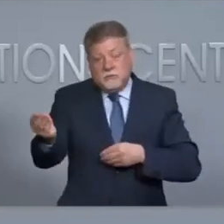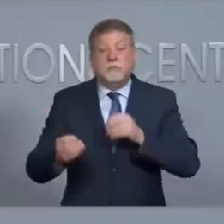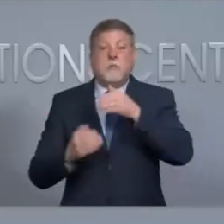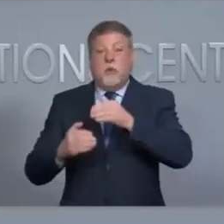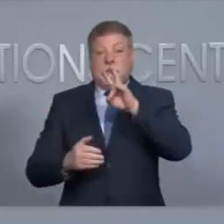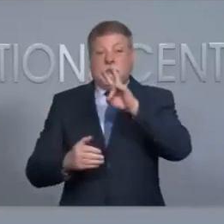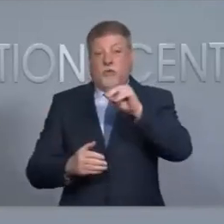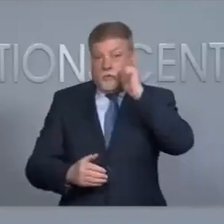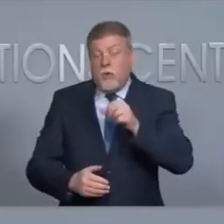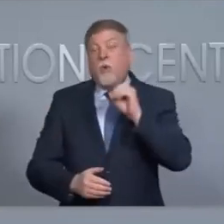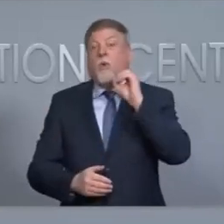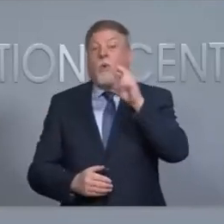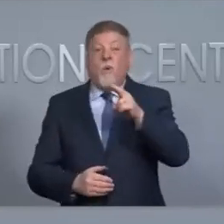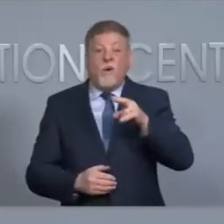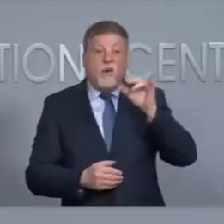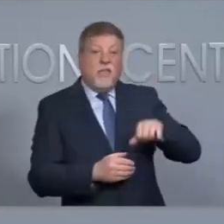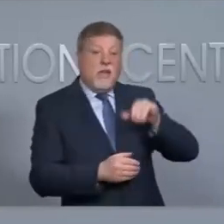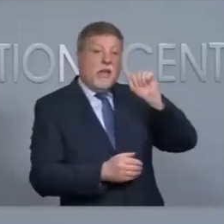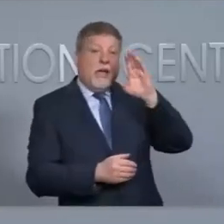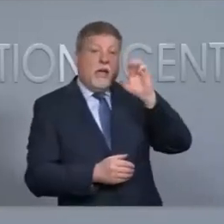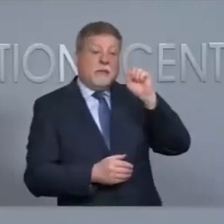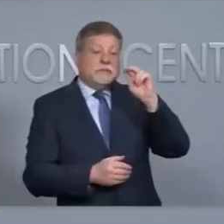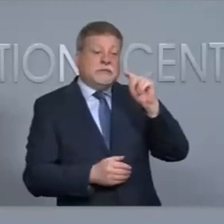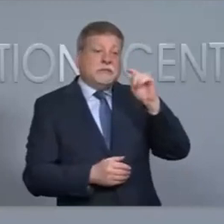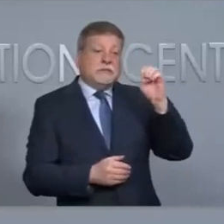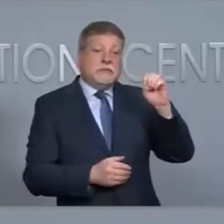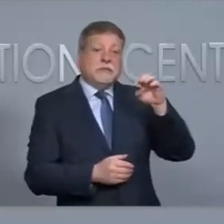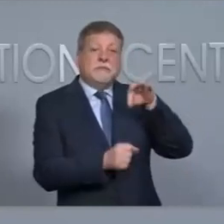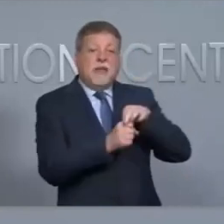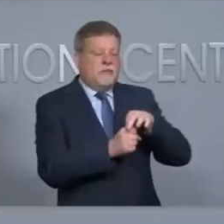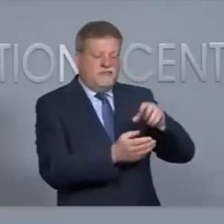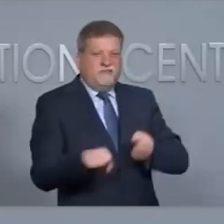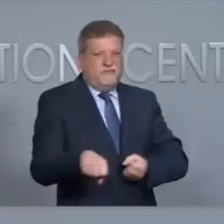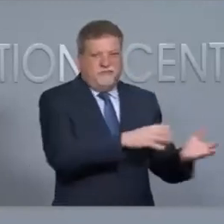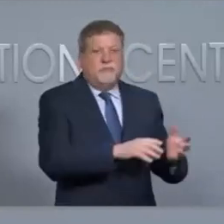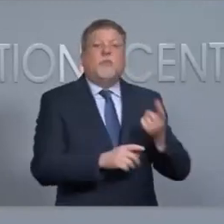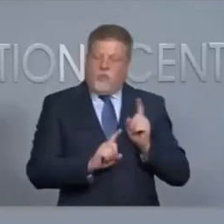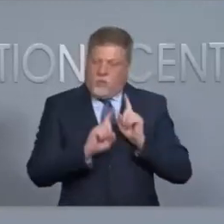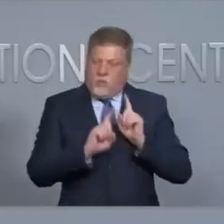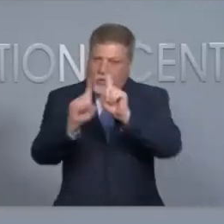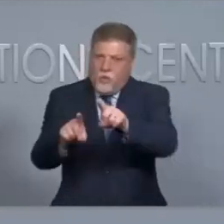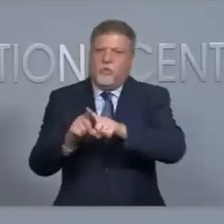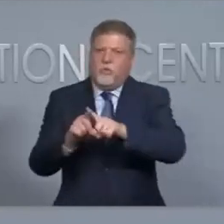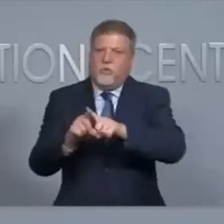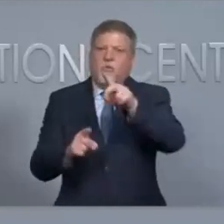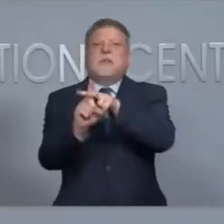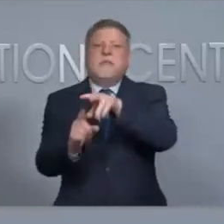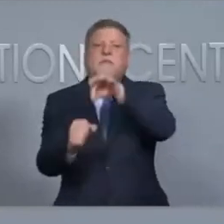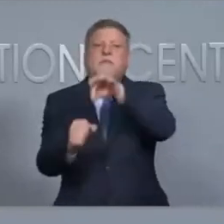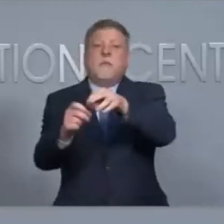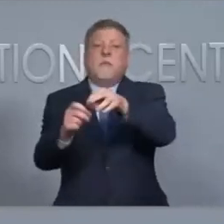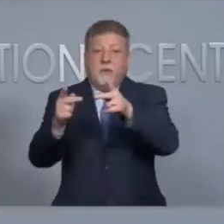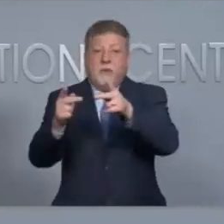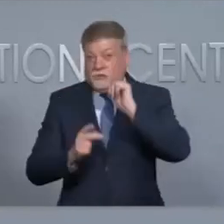Or you can simply discard your absentee ballot and vote in person at your assigned polling place on election day